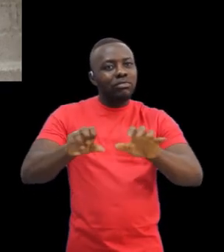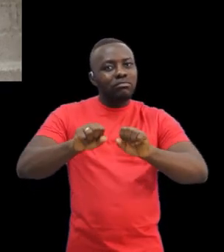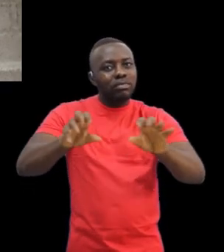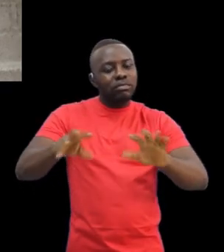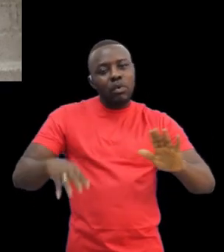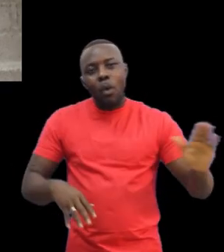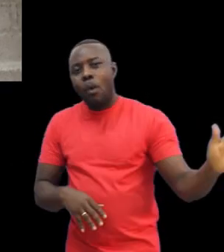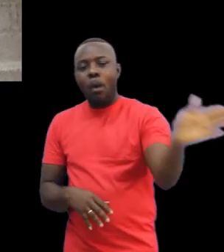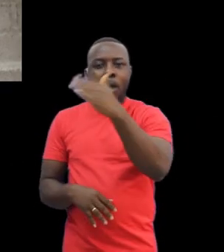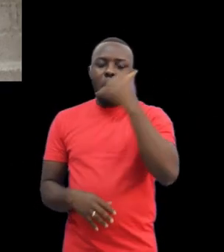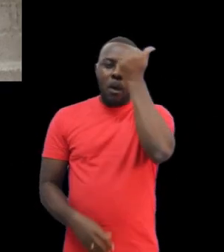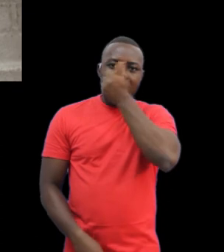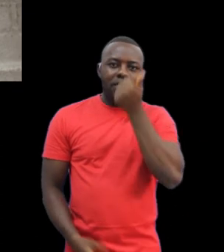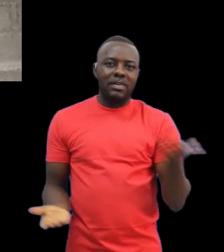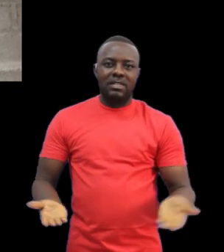moved across Africa.